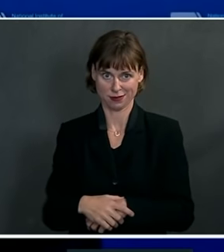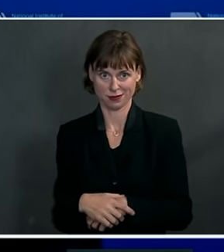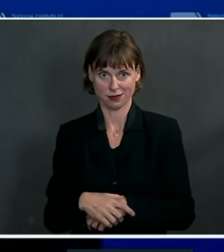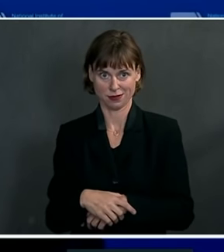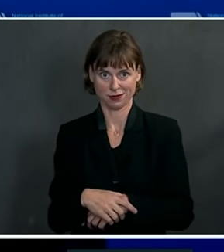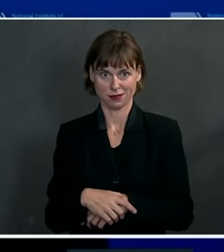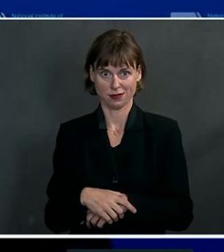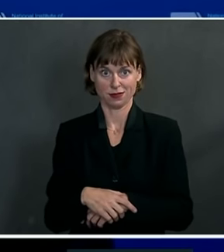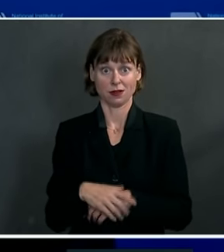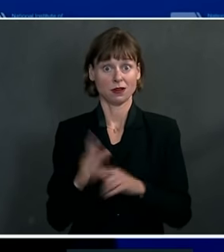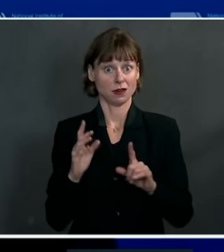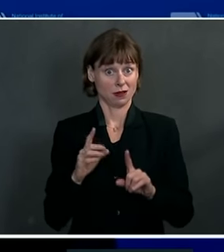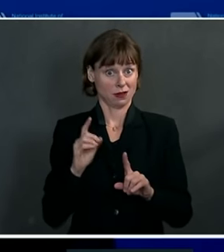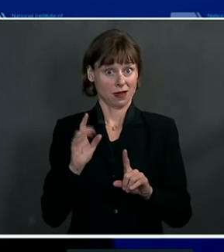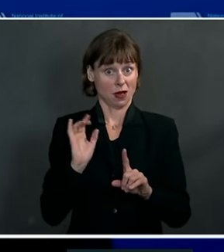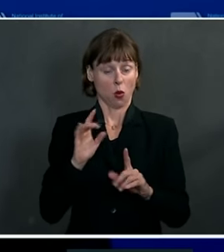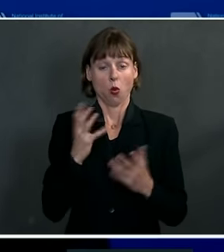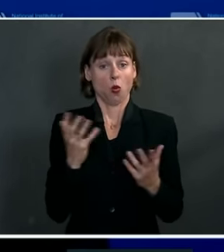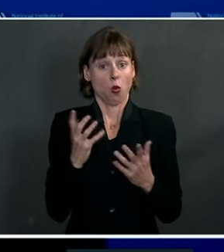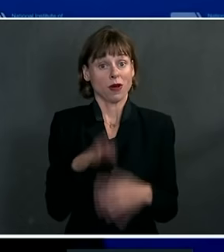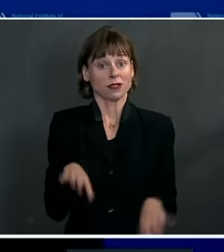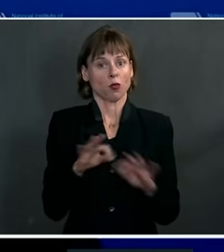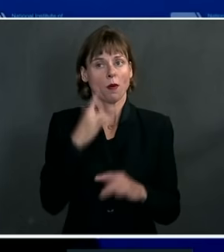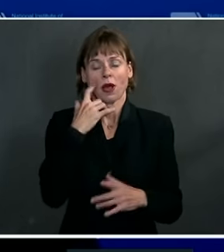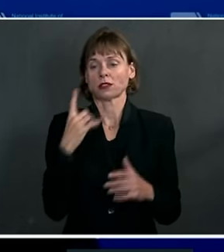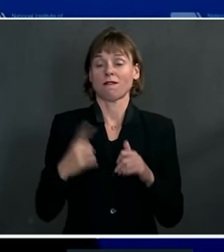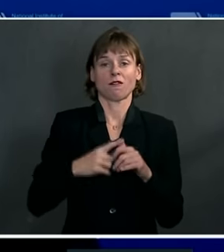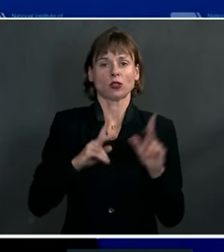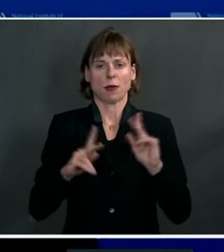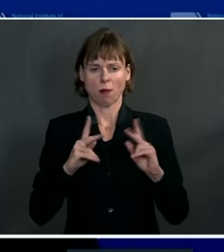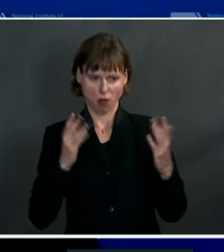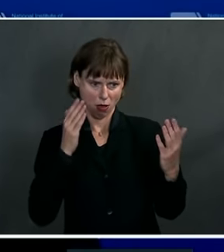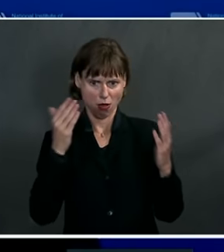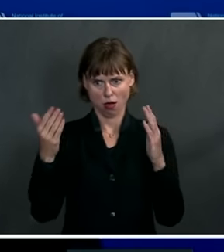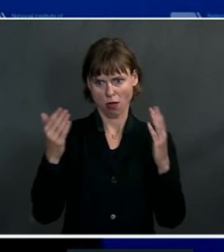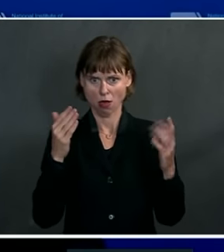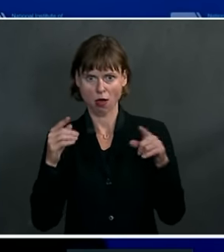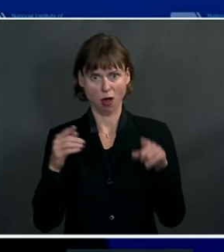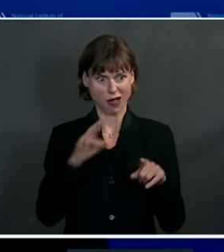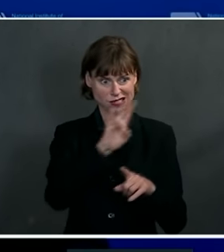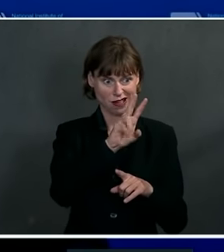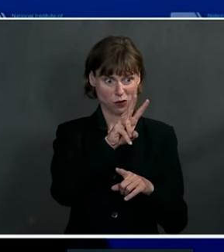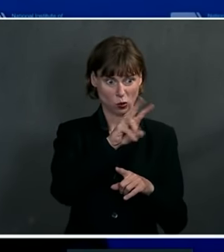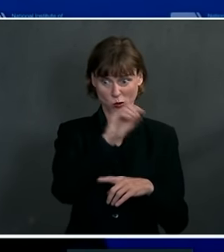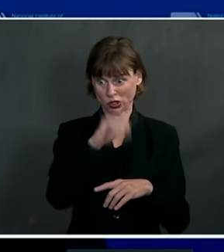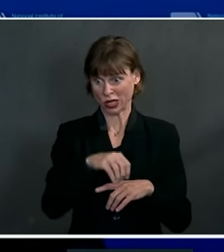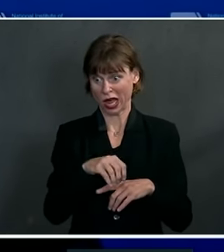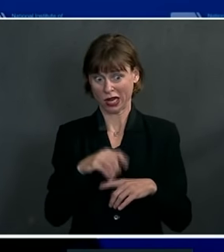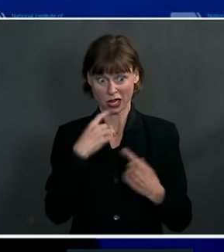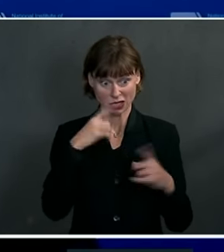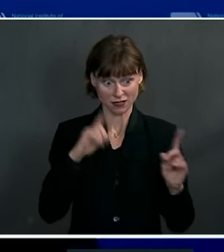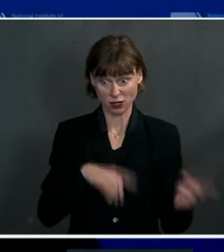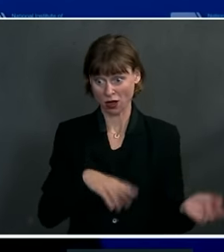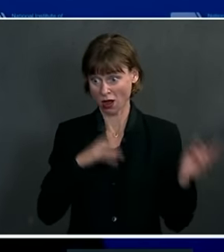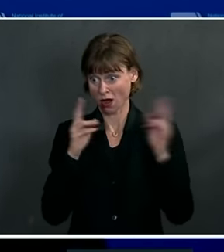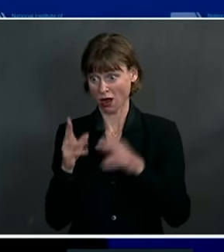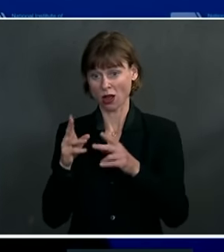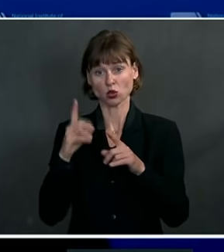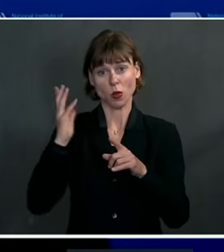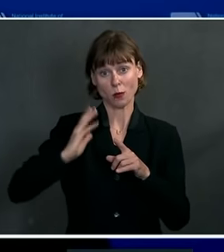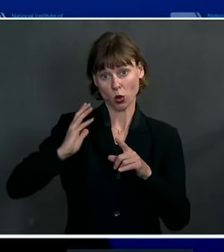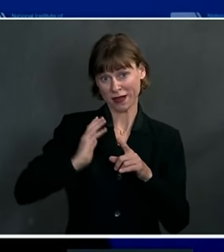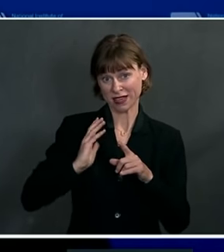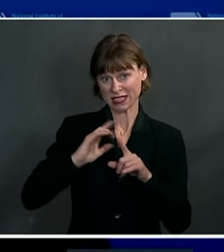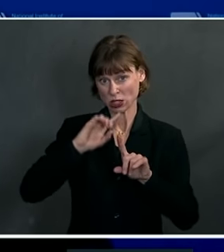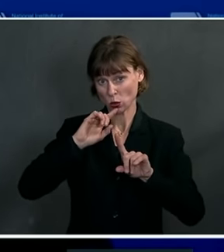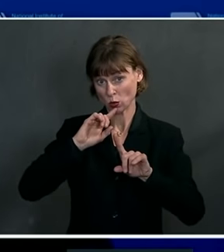Now, the important issue, because the first thing people do is compare a 72 percent efficacy with the previously